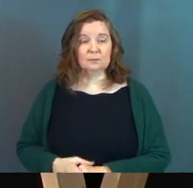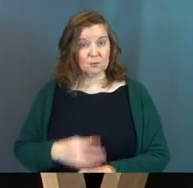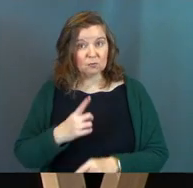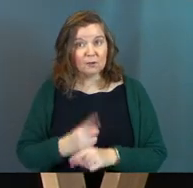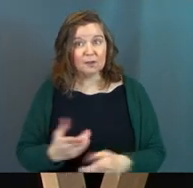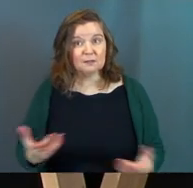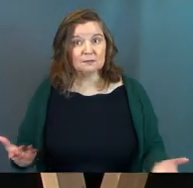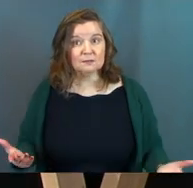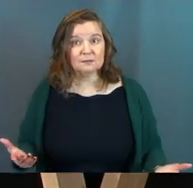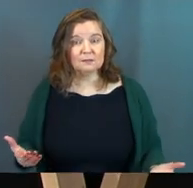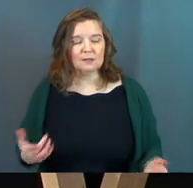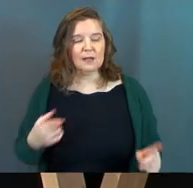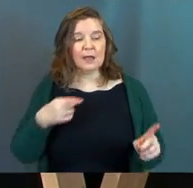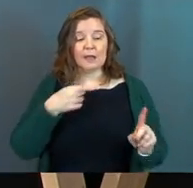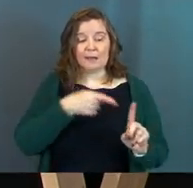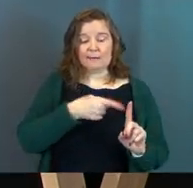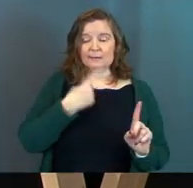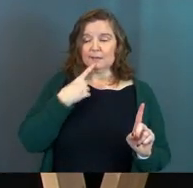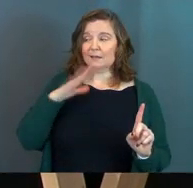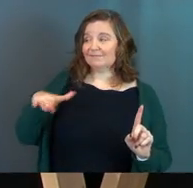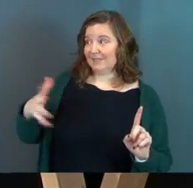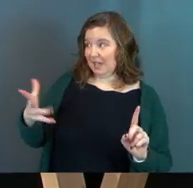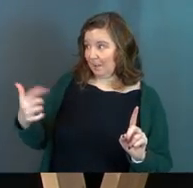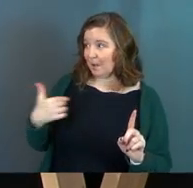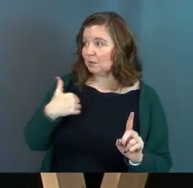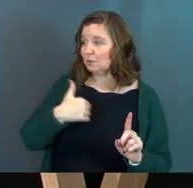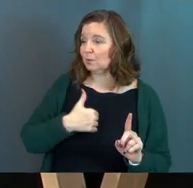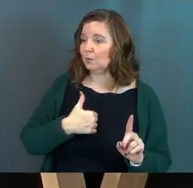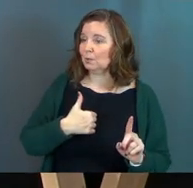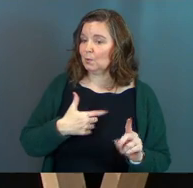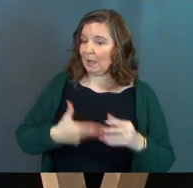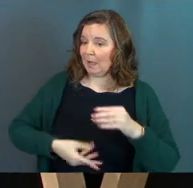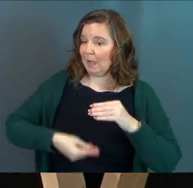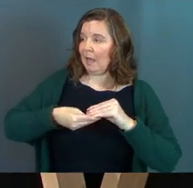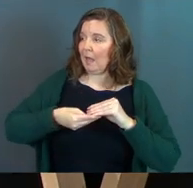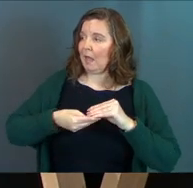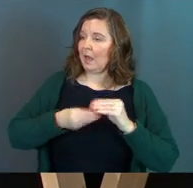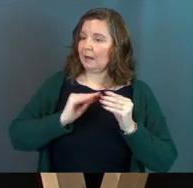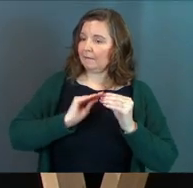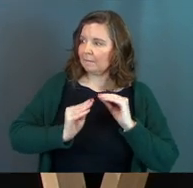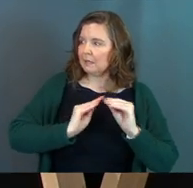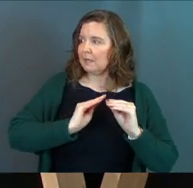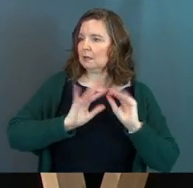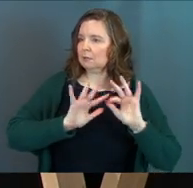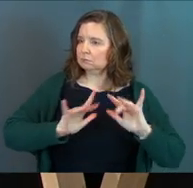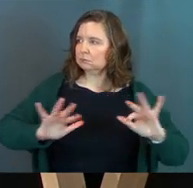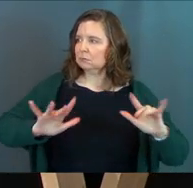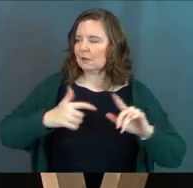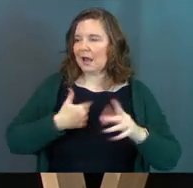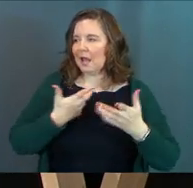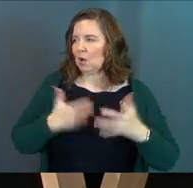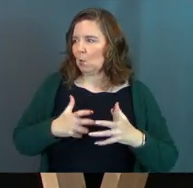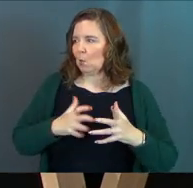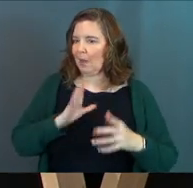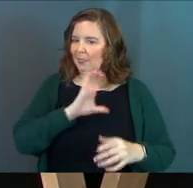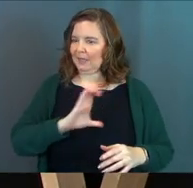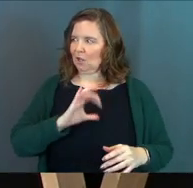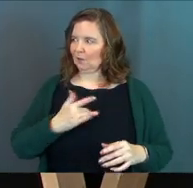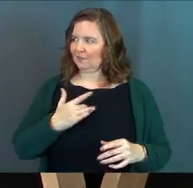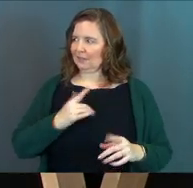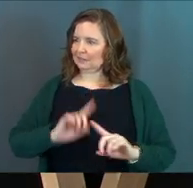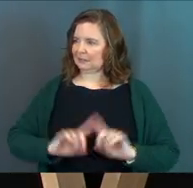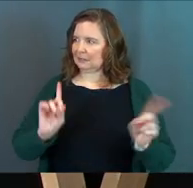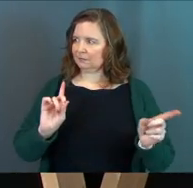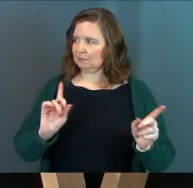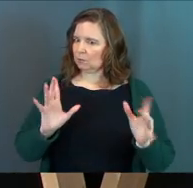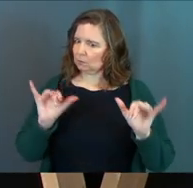Right? And he's like, he's like, as much as we add some things and fix some things, he's like, I don't want the character and feel of